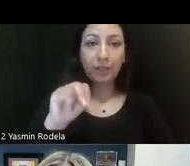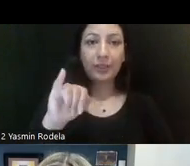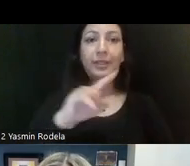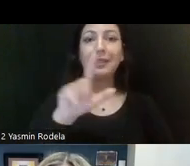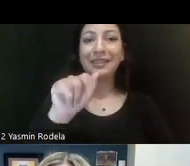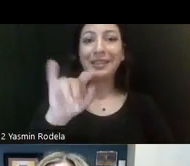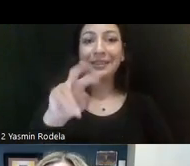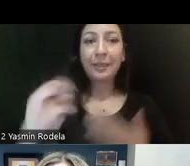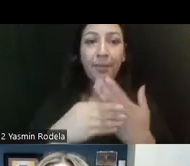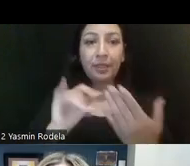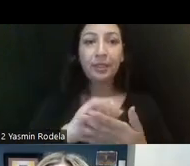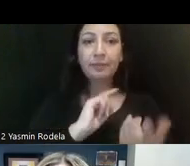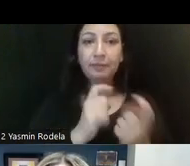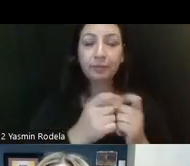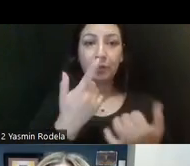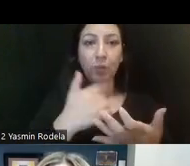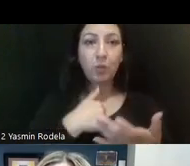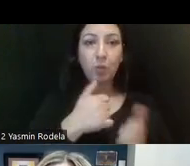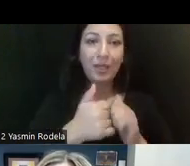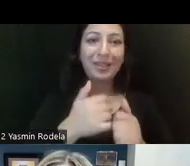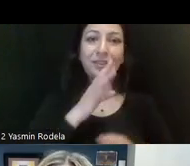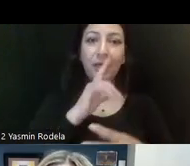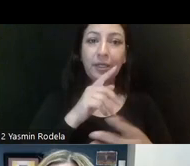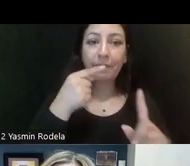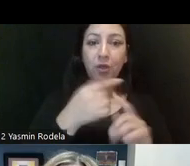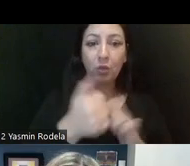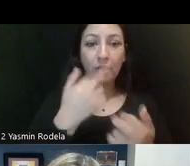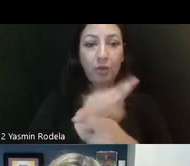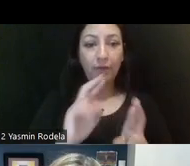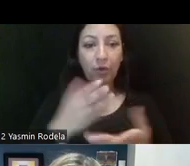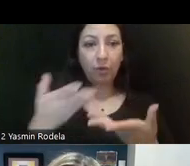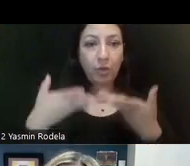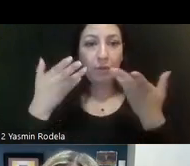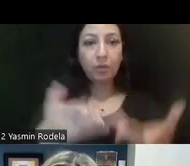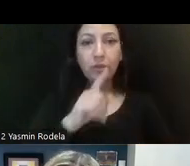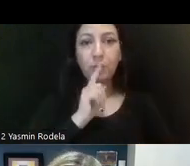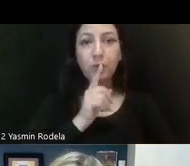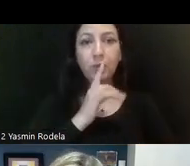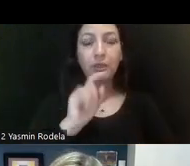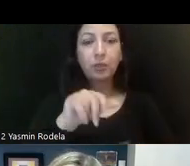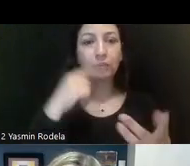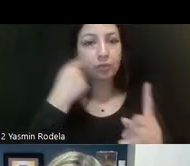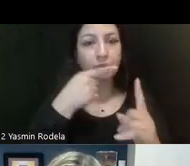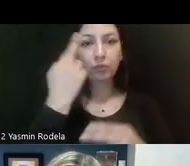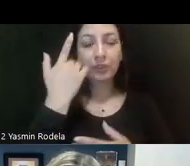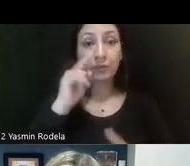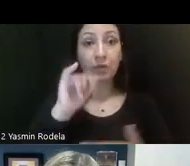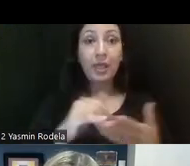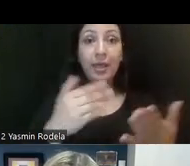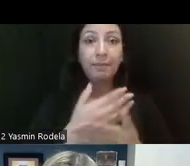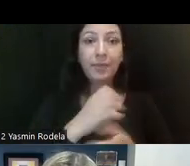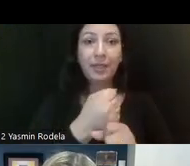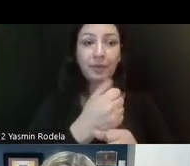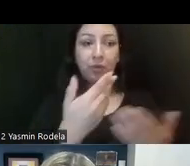repackaged with talking points as a reform proposal, um, really is intended to modernize the mental health